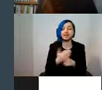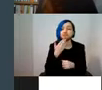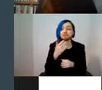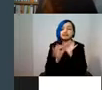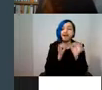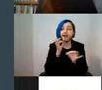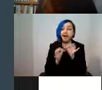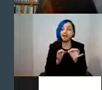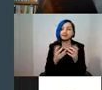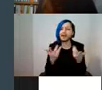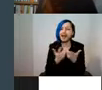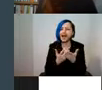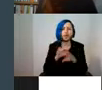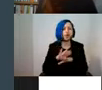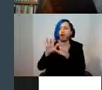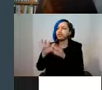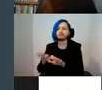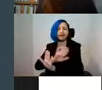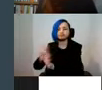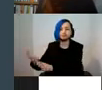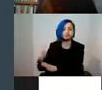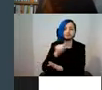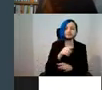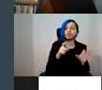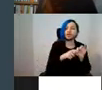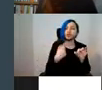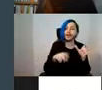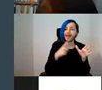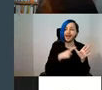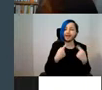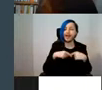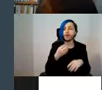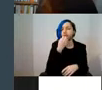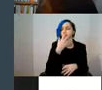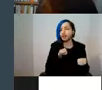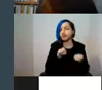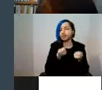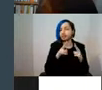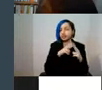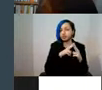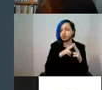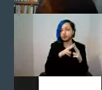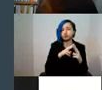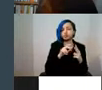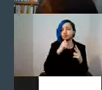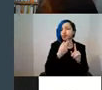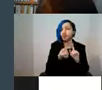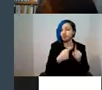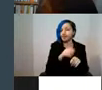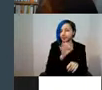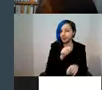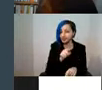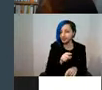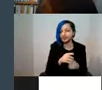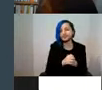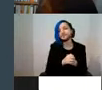in the Q&A box, not the chat, because our wonderful moderators, Livia and Donata, will be able to answer it. So during the